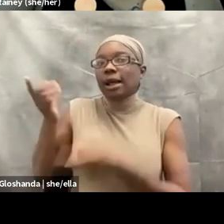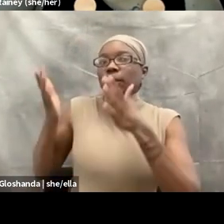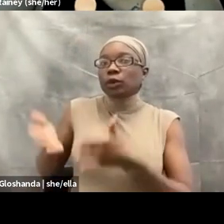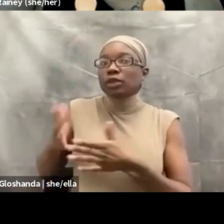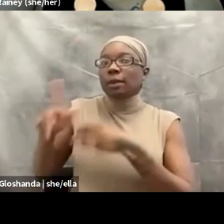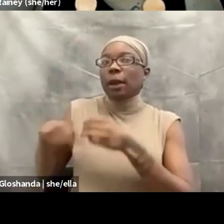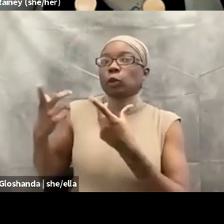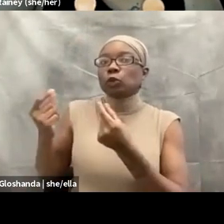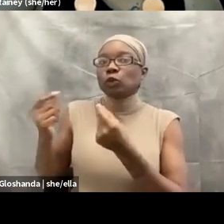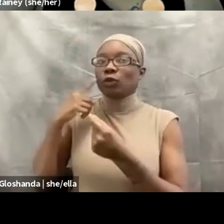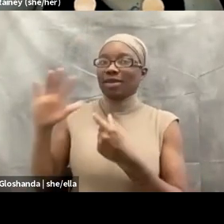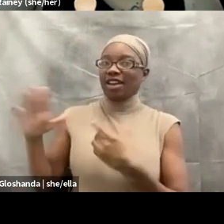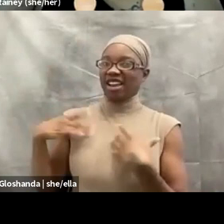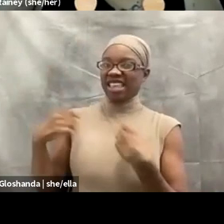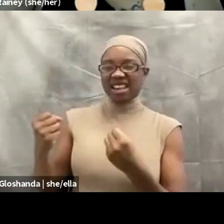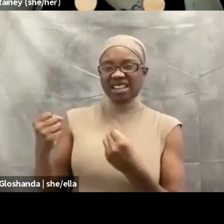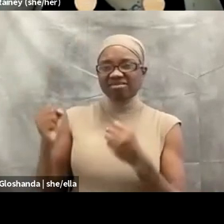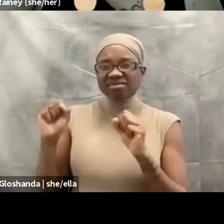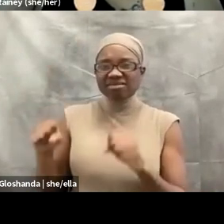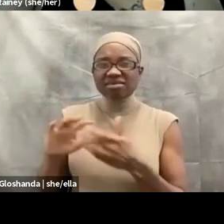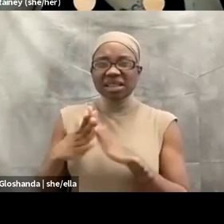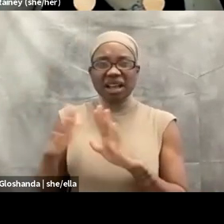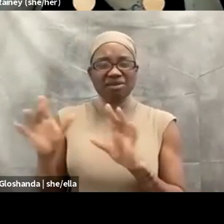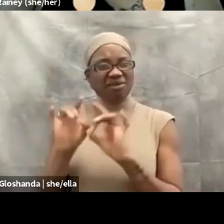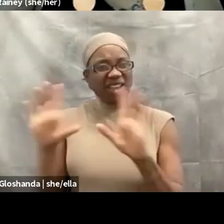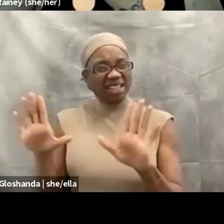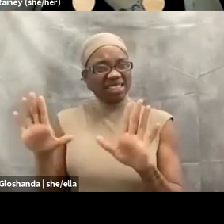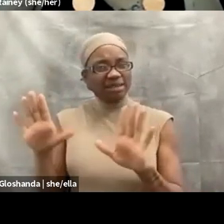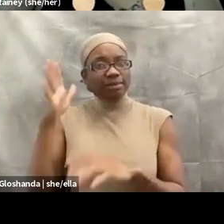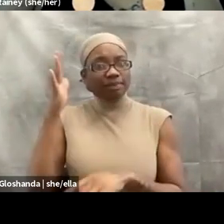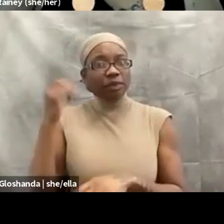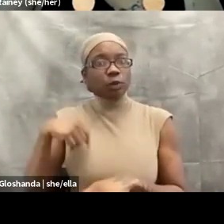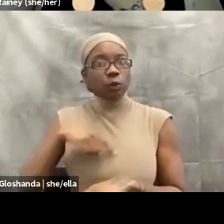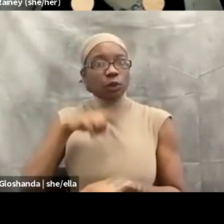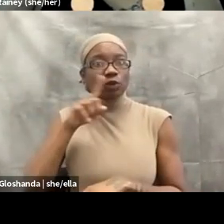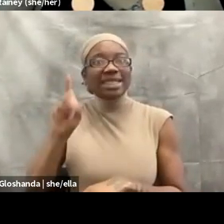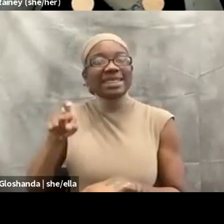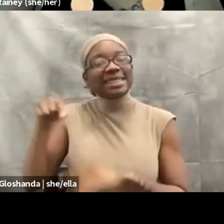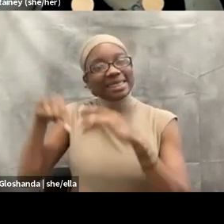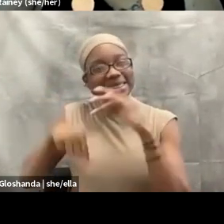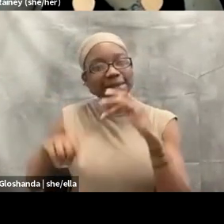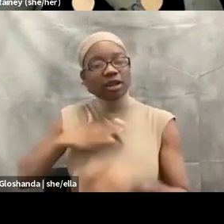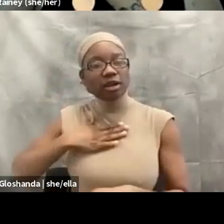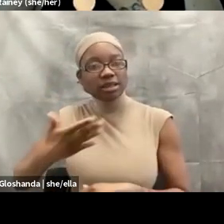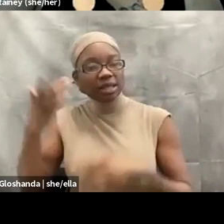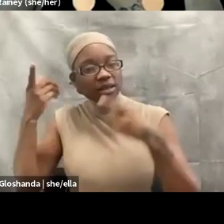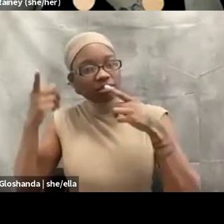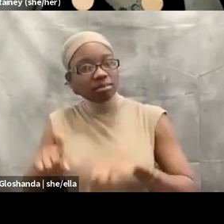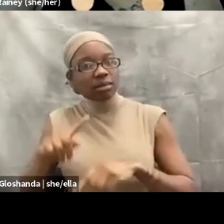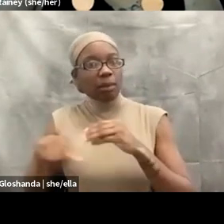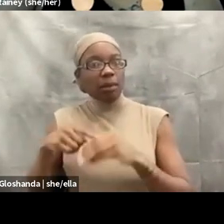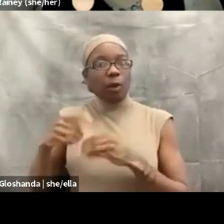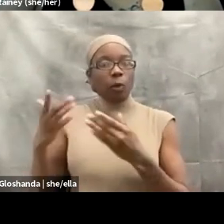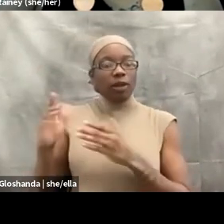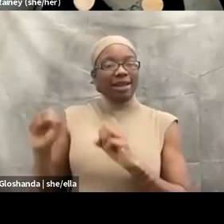so I know for myself, I'm trained in a lot of different things because I actually want to have a really robust toolbox so that